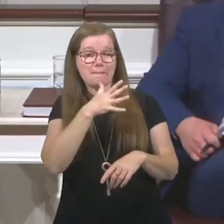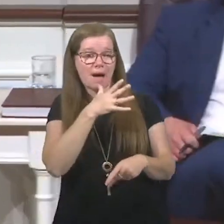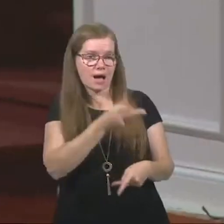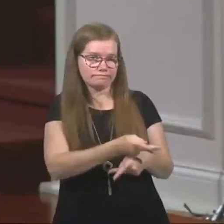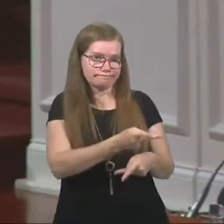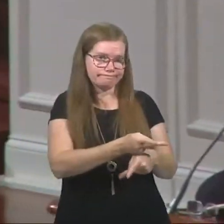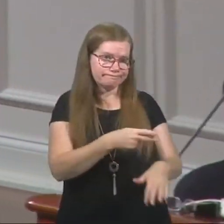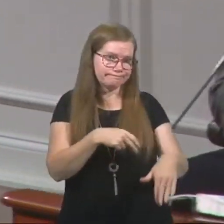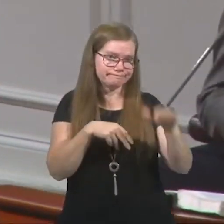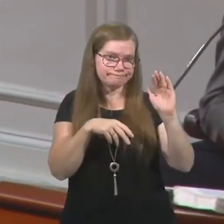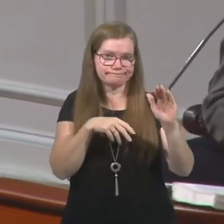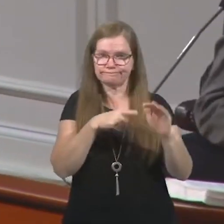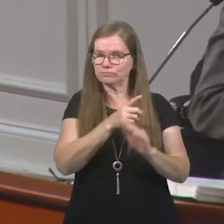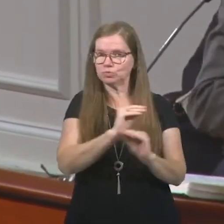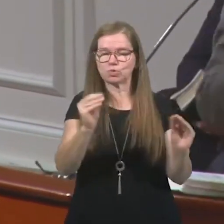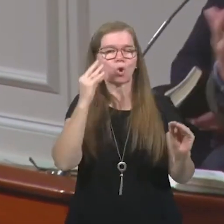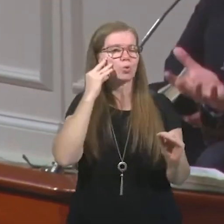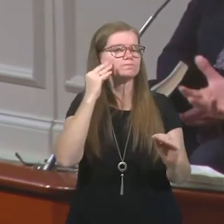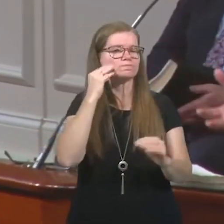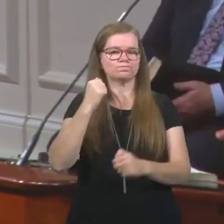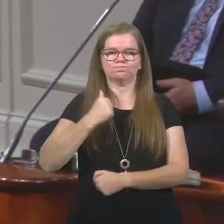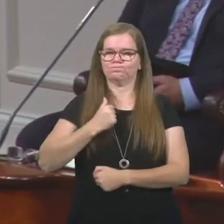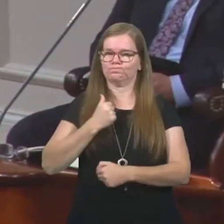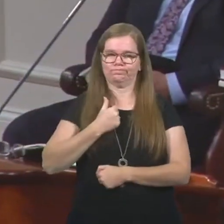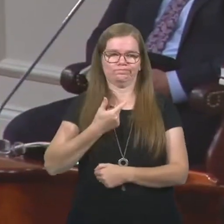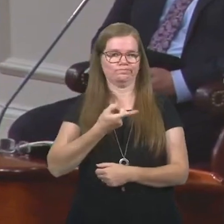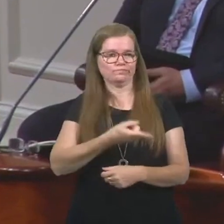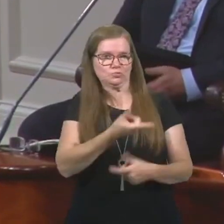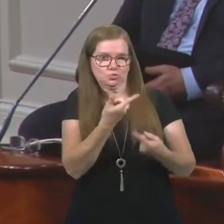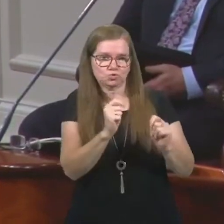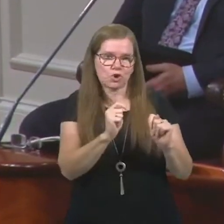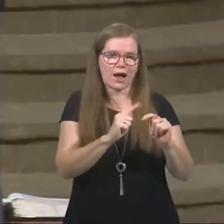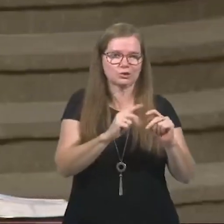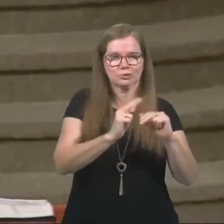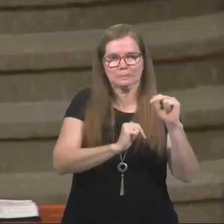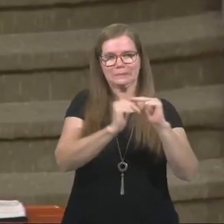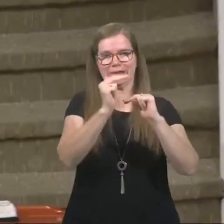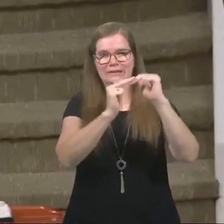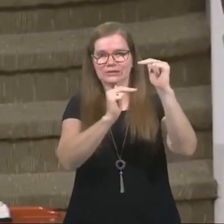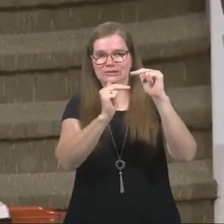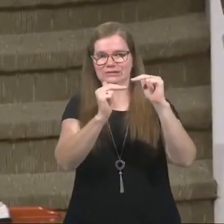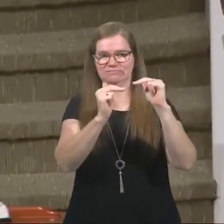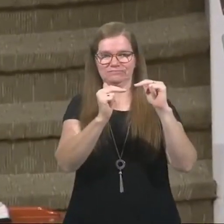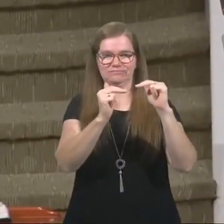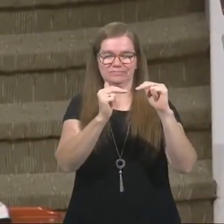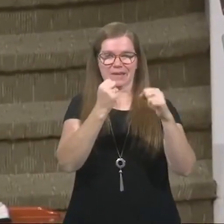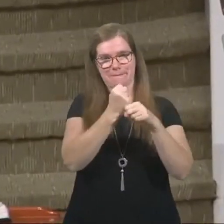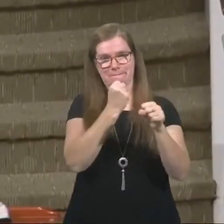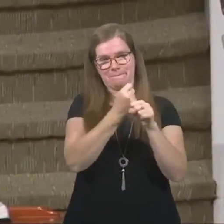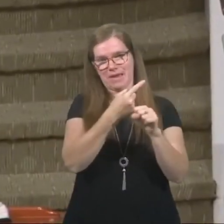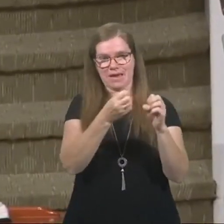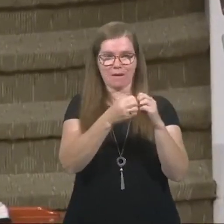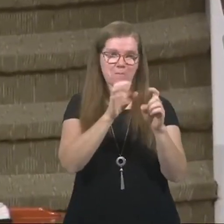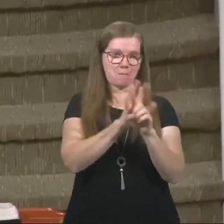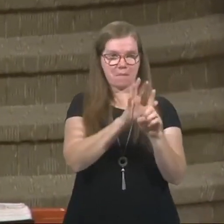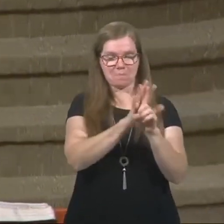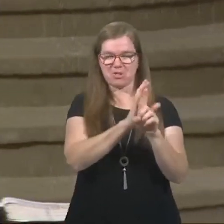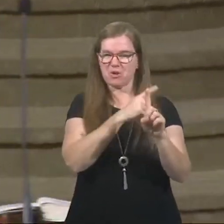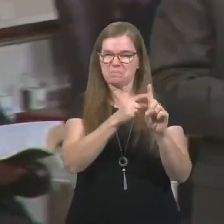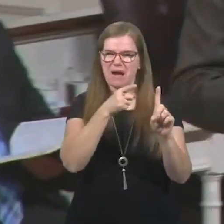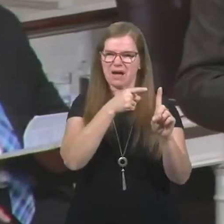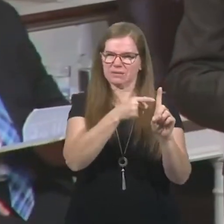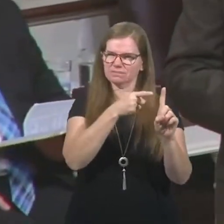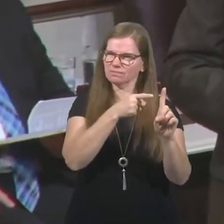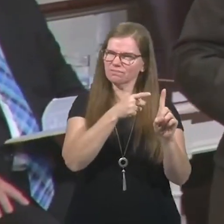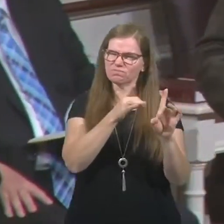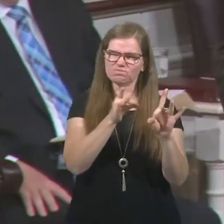warrior experience. He had no battles to fight. He tried to build some buildings out on the coast that kind of made him more popular. But he had a real